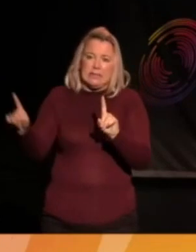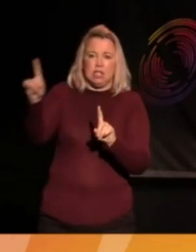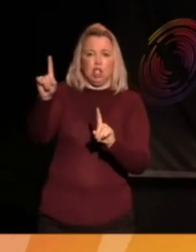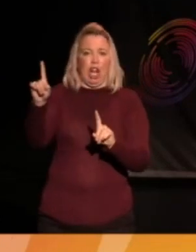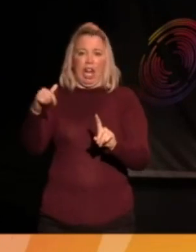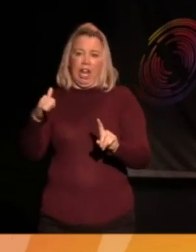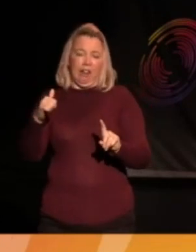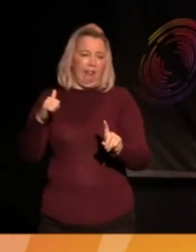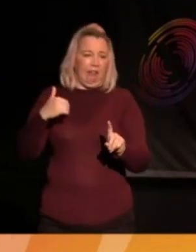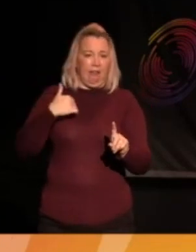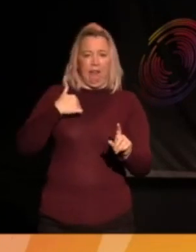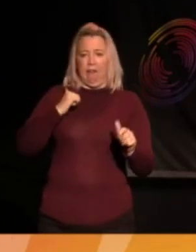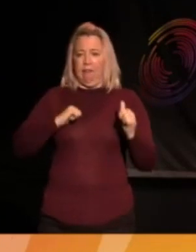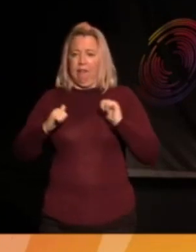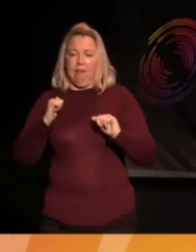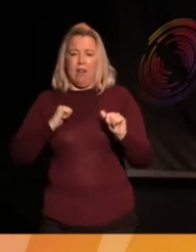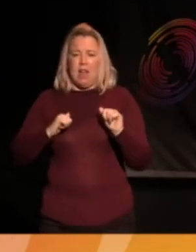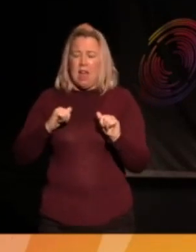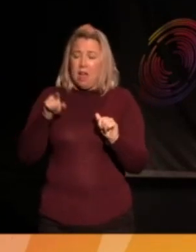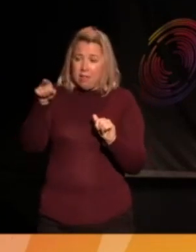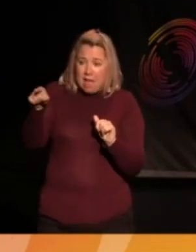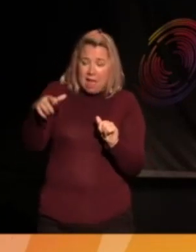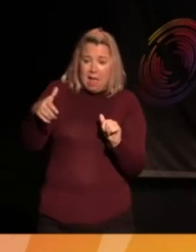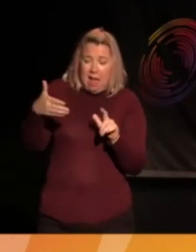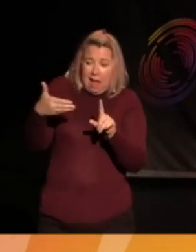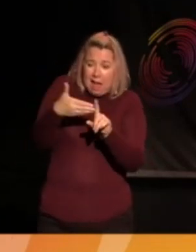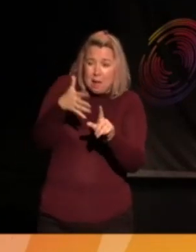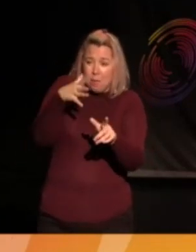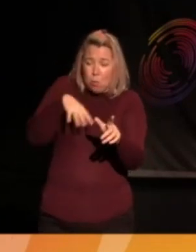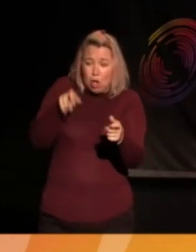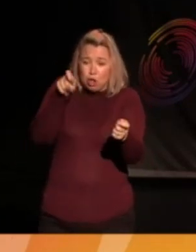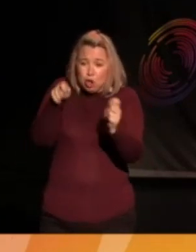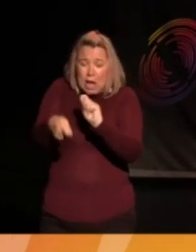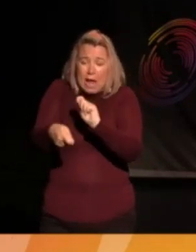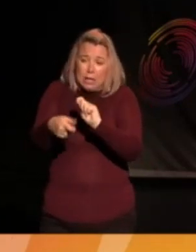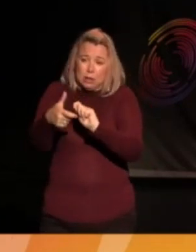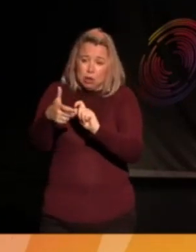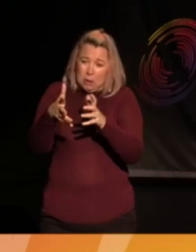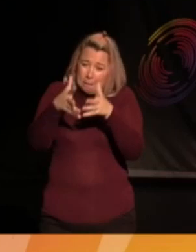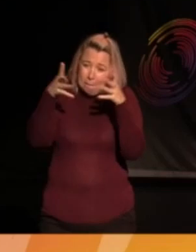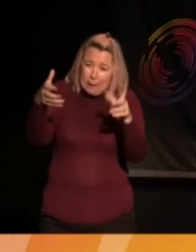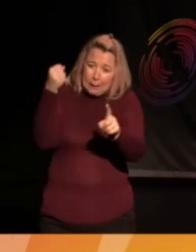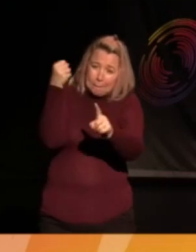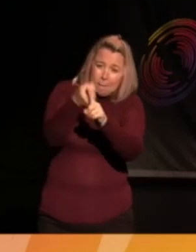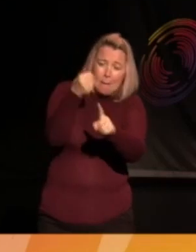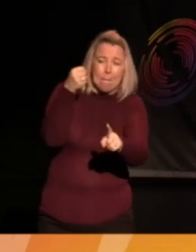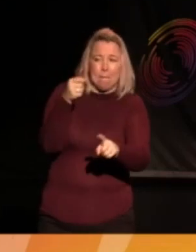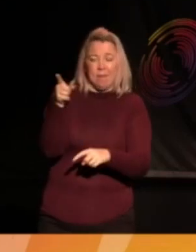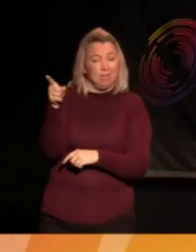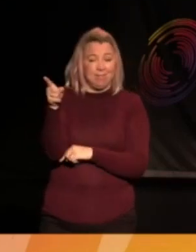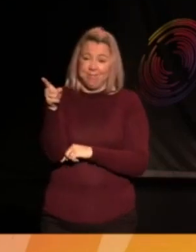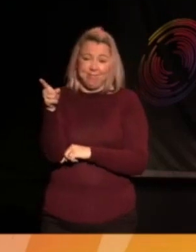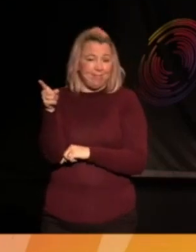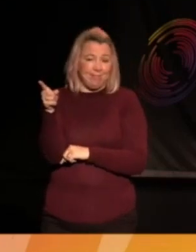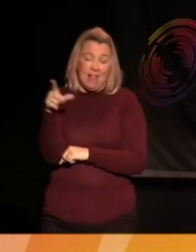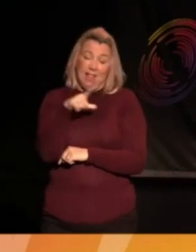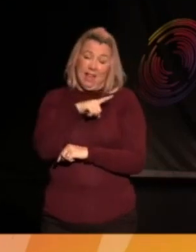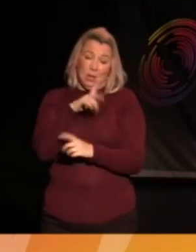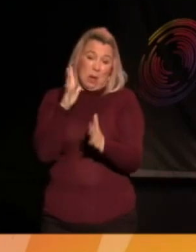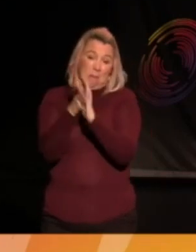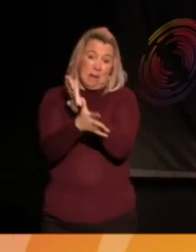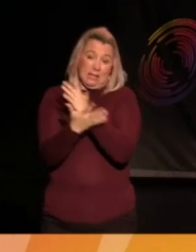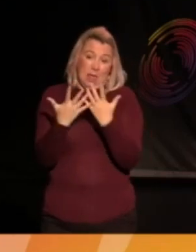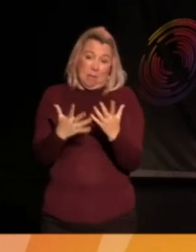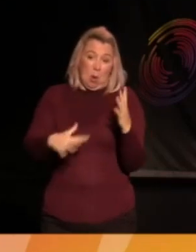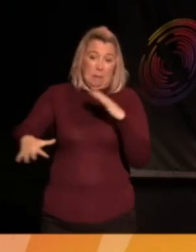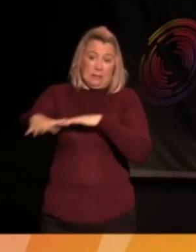it isn't about making substantial change happen. And I think that's a big reason why we're in the mess that we're